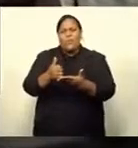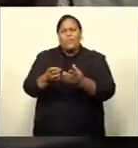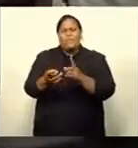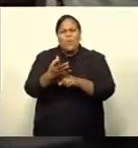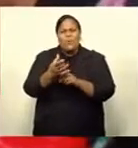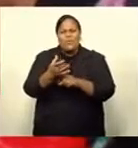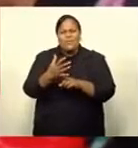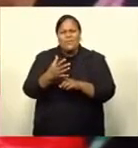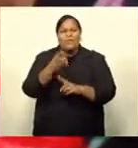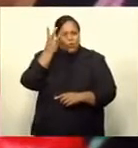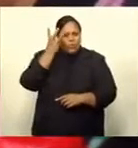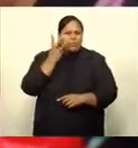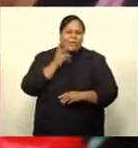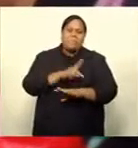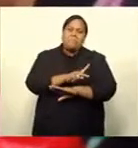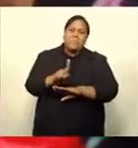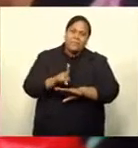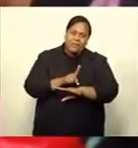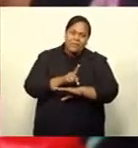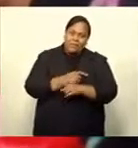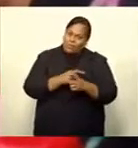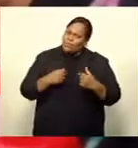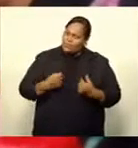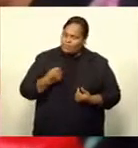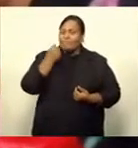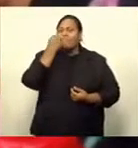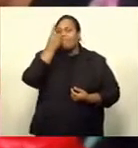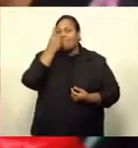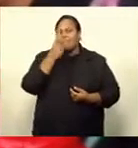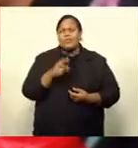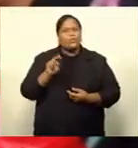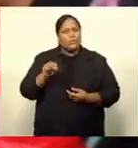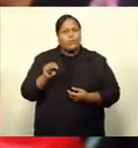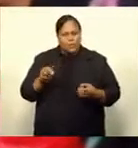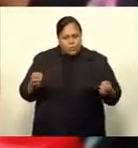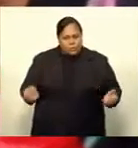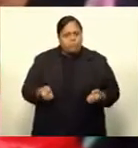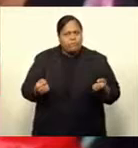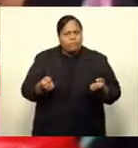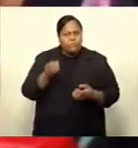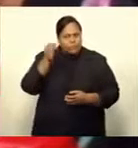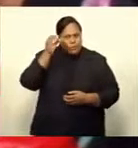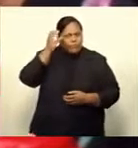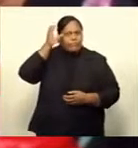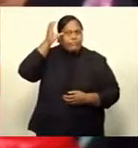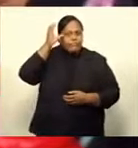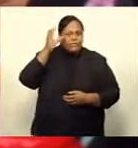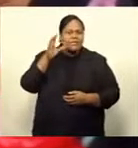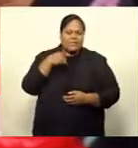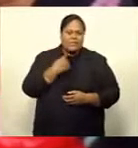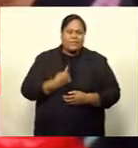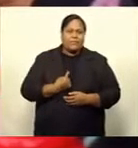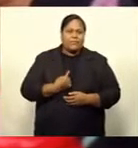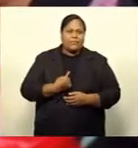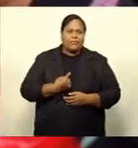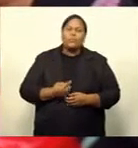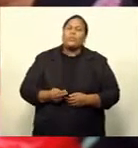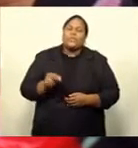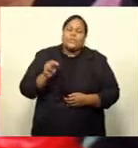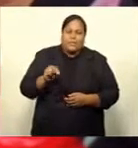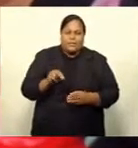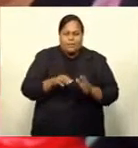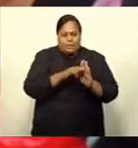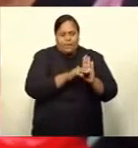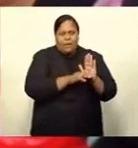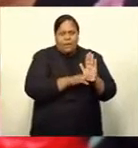Pacific. We have realized that we need to upskill ourselves, we need to have many more things in there, many